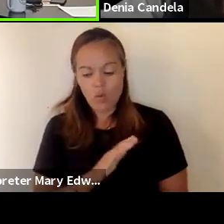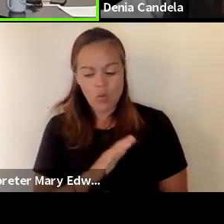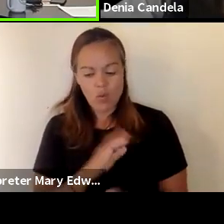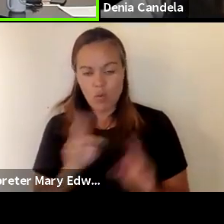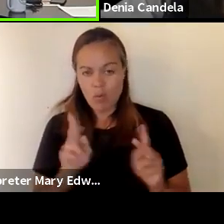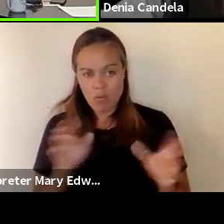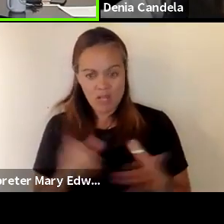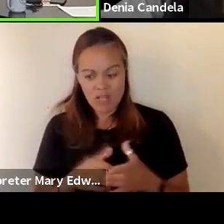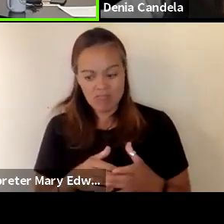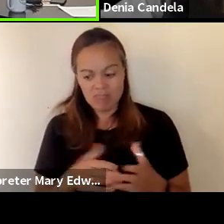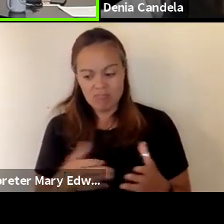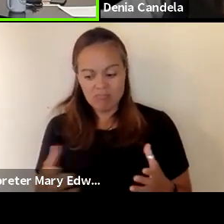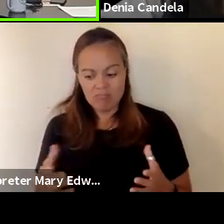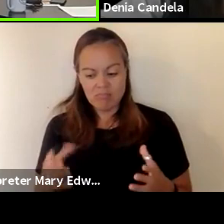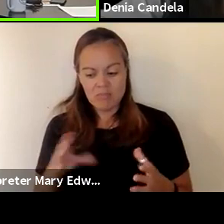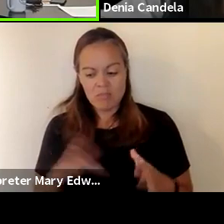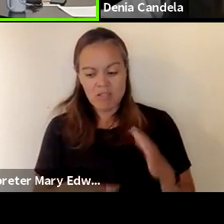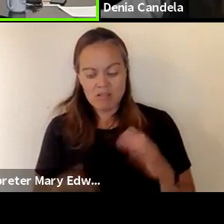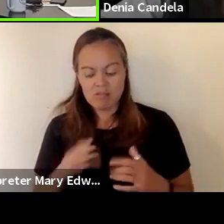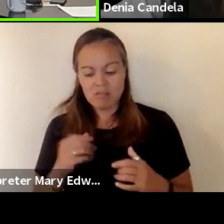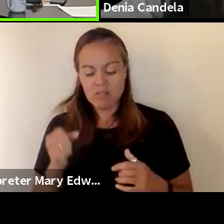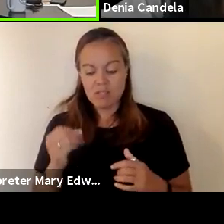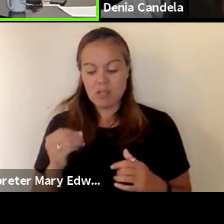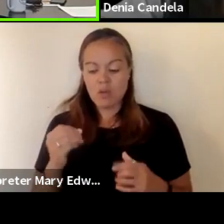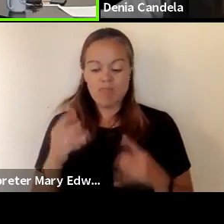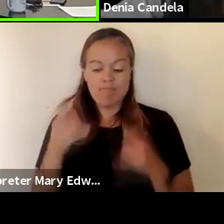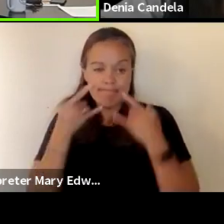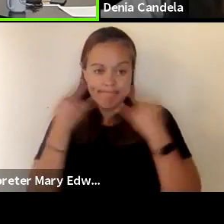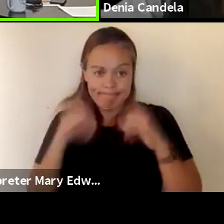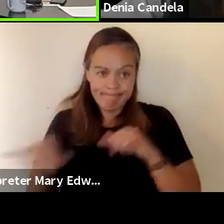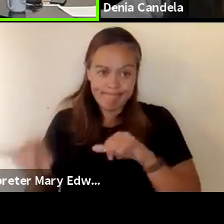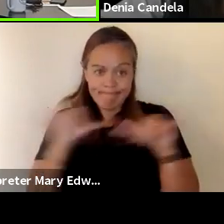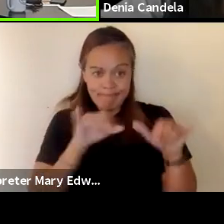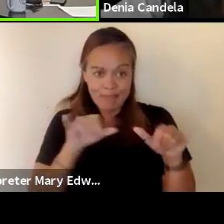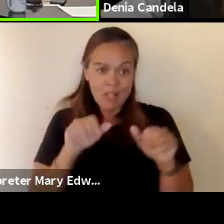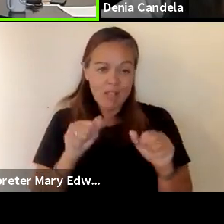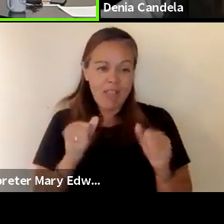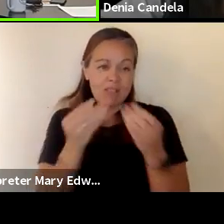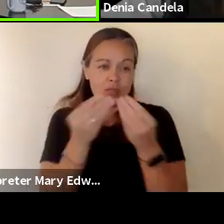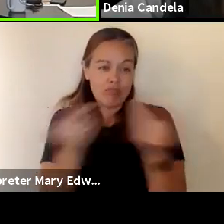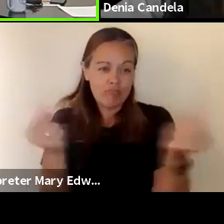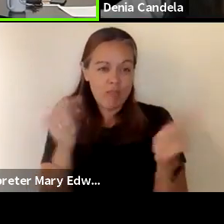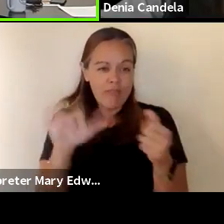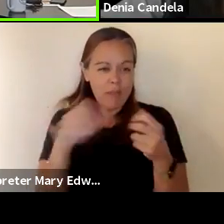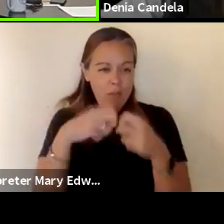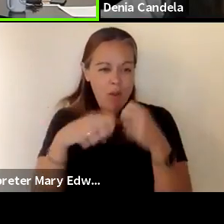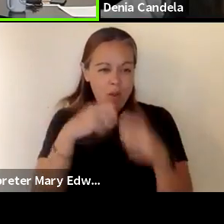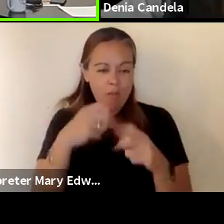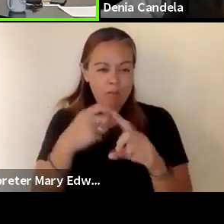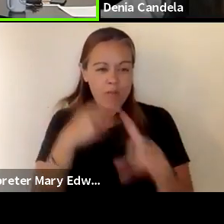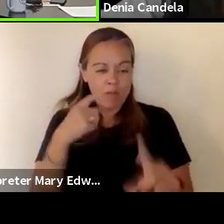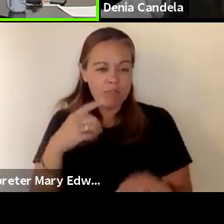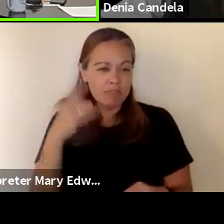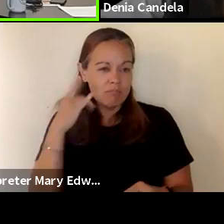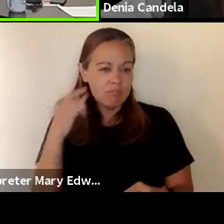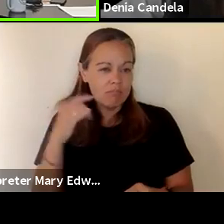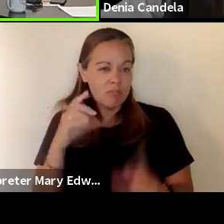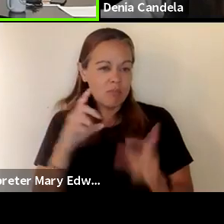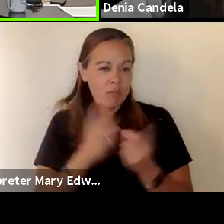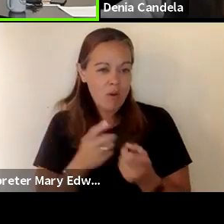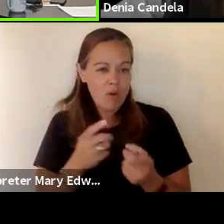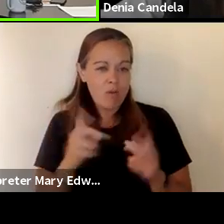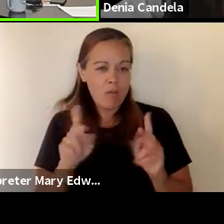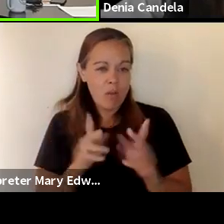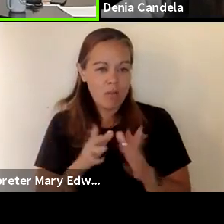so that the universal masking was the solution to that problem from california department of public health